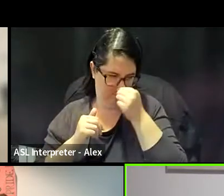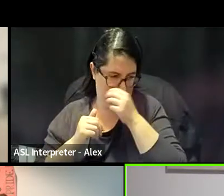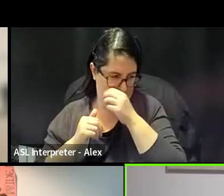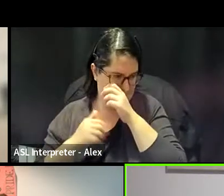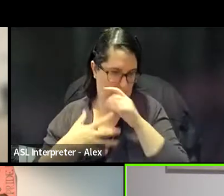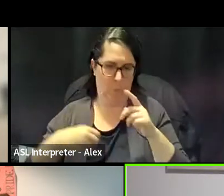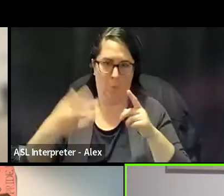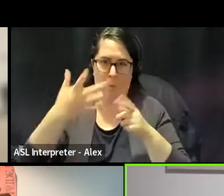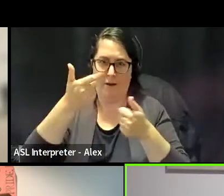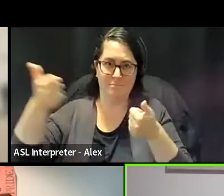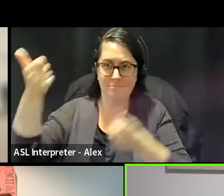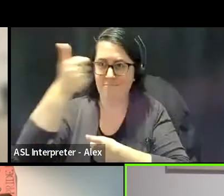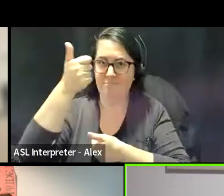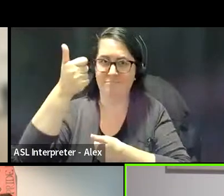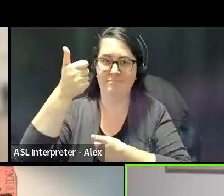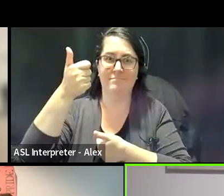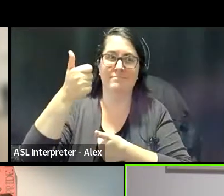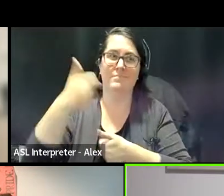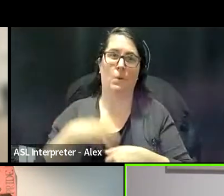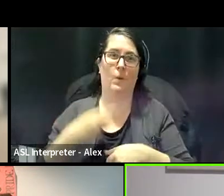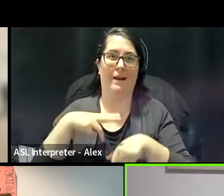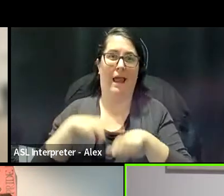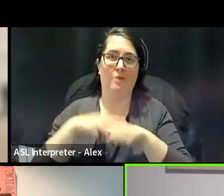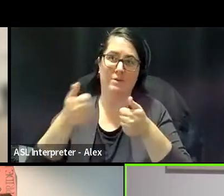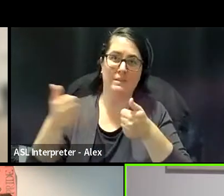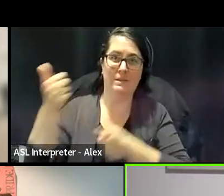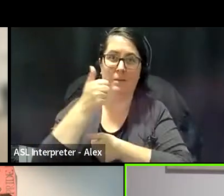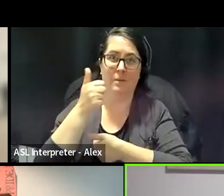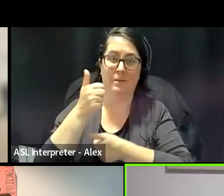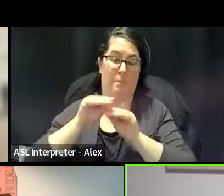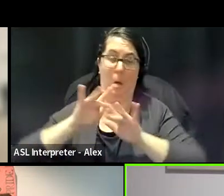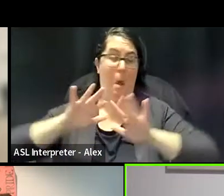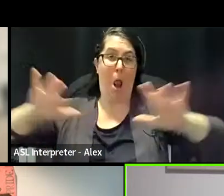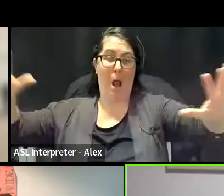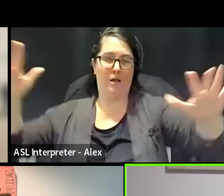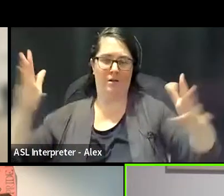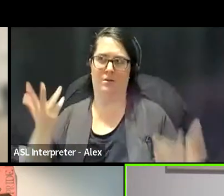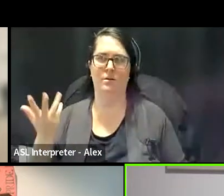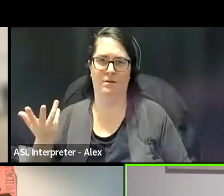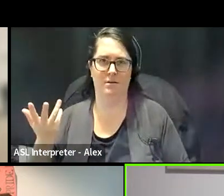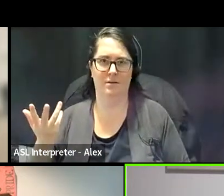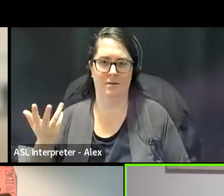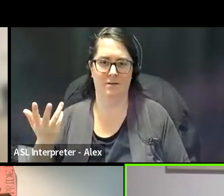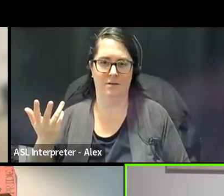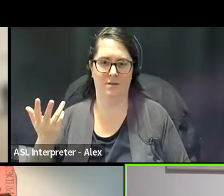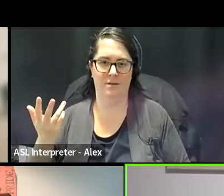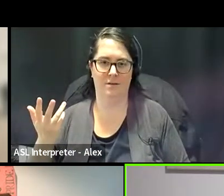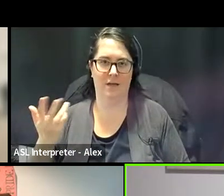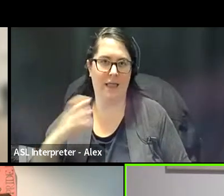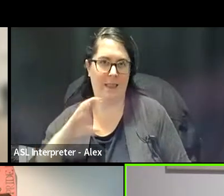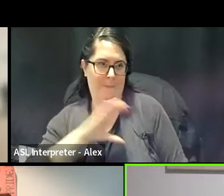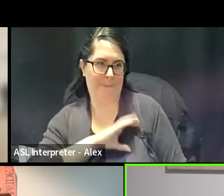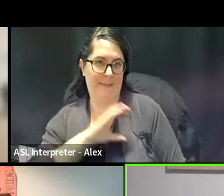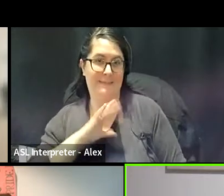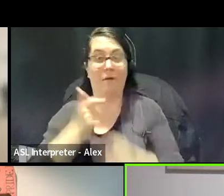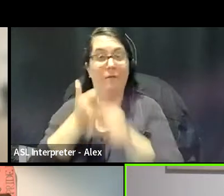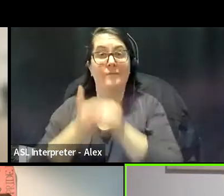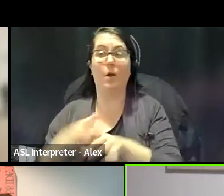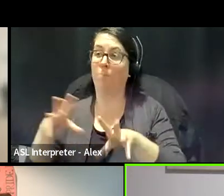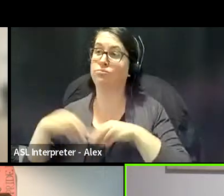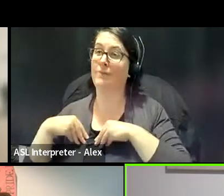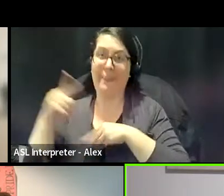supremacists, like white nationalism to just literally flourish. It is like the police are complicit. They're actually